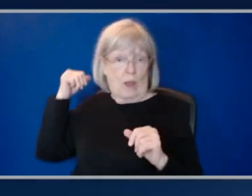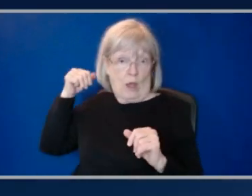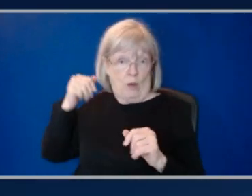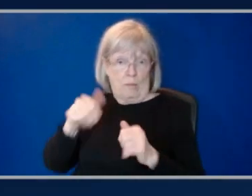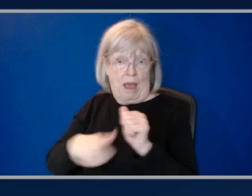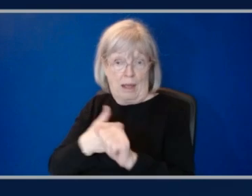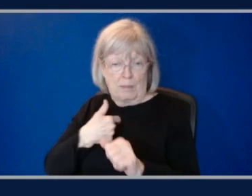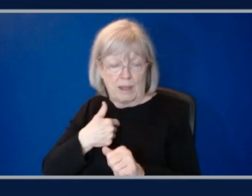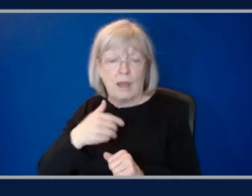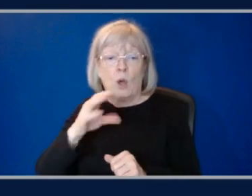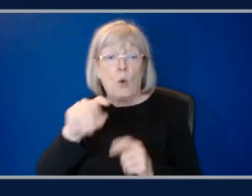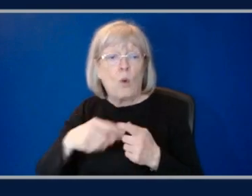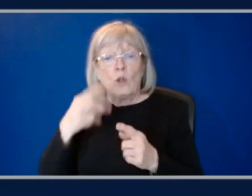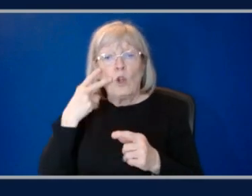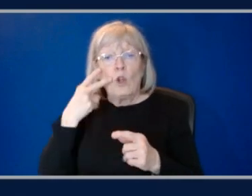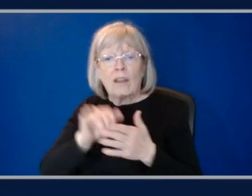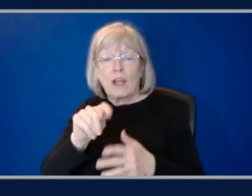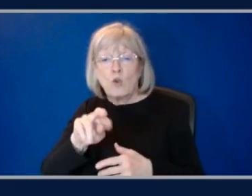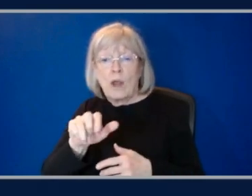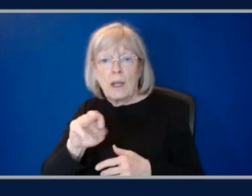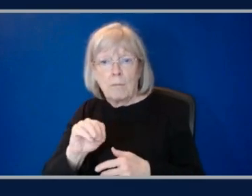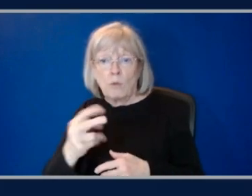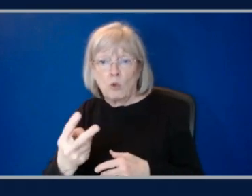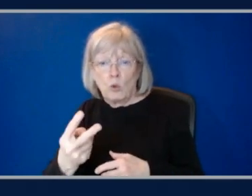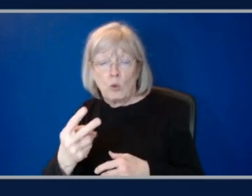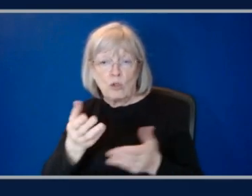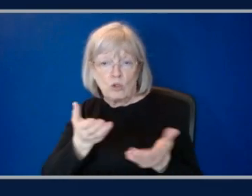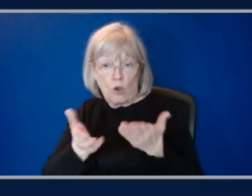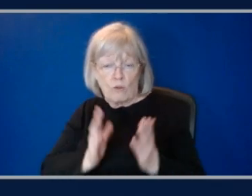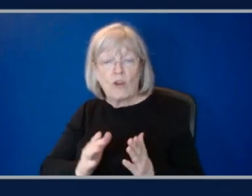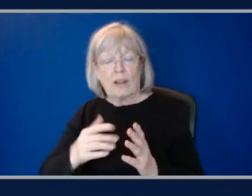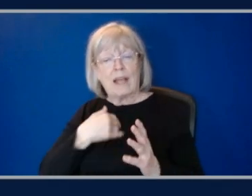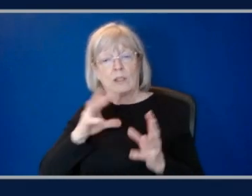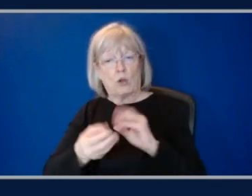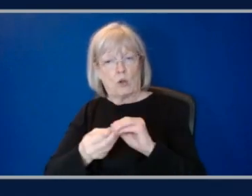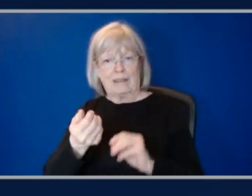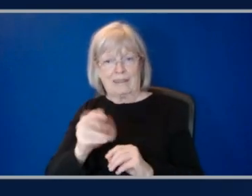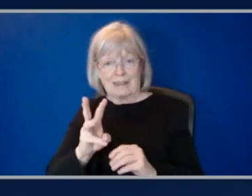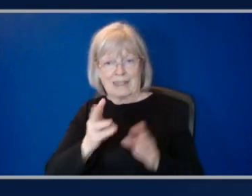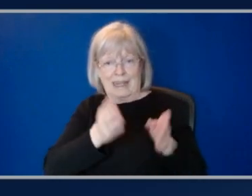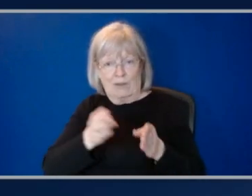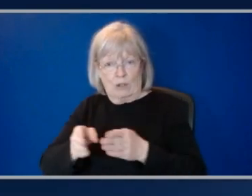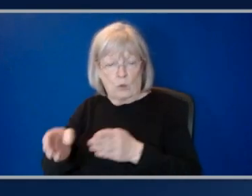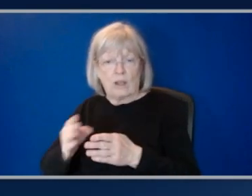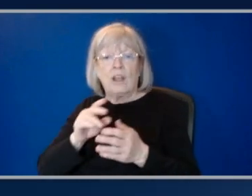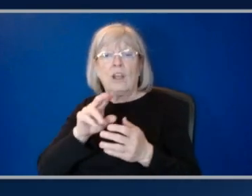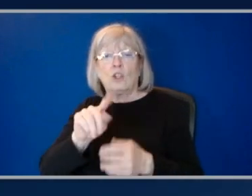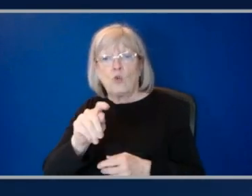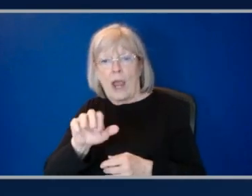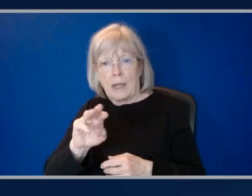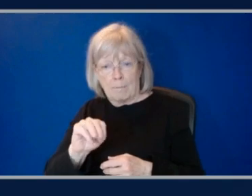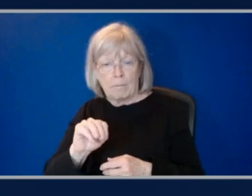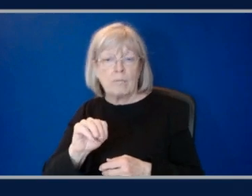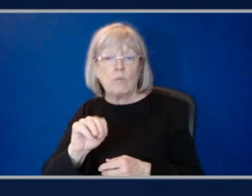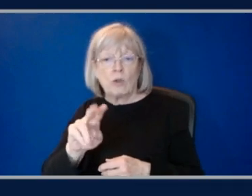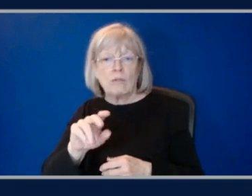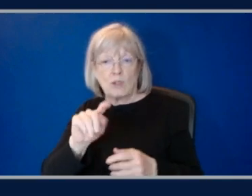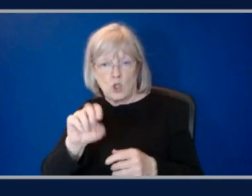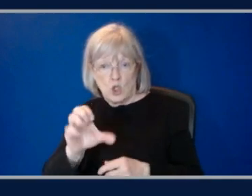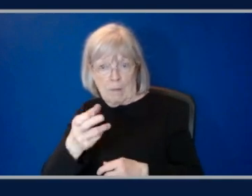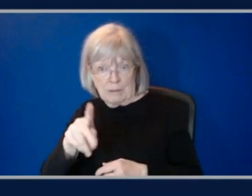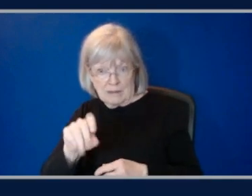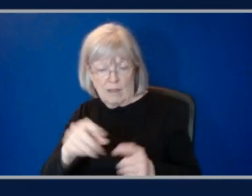when you look at a Trainium 2 server, it's composed of 16 individual Trainium 2 chips. And then when you package all of that together,